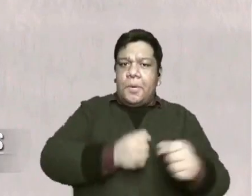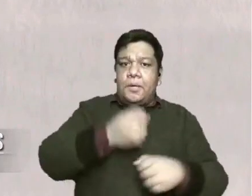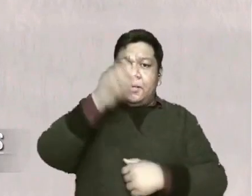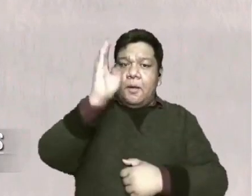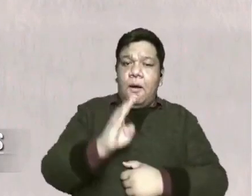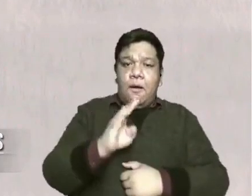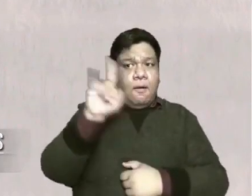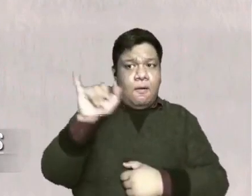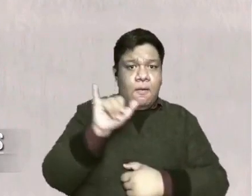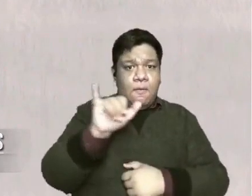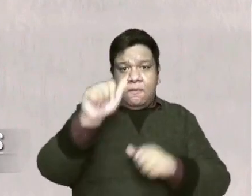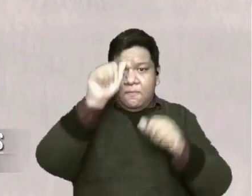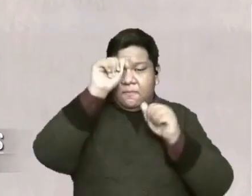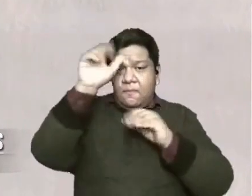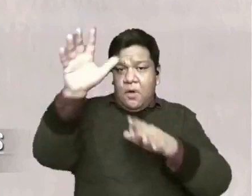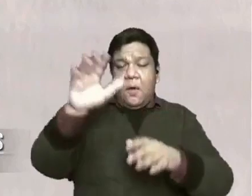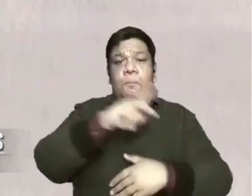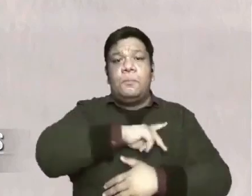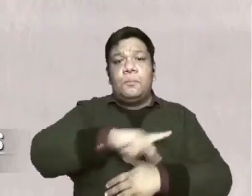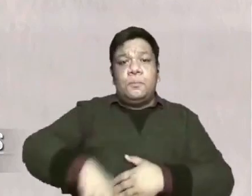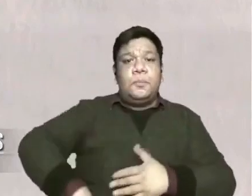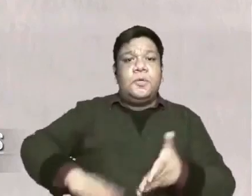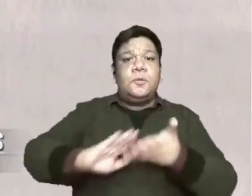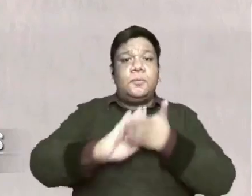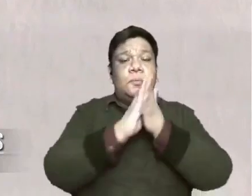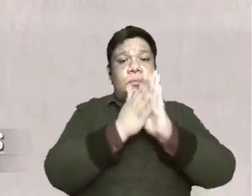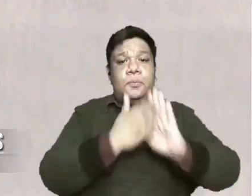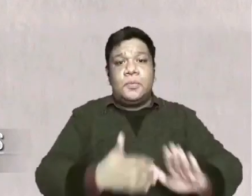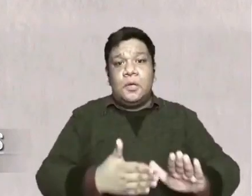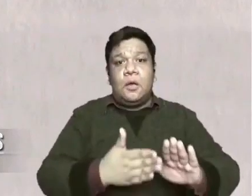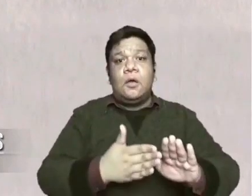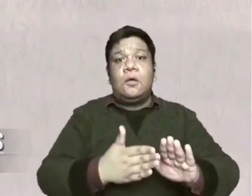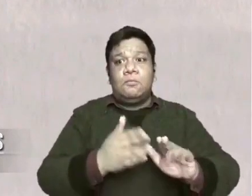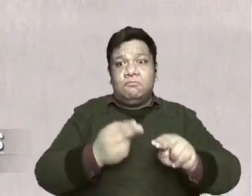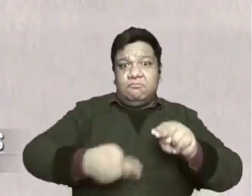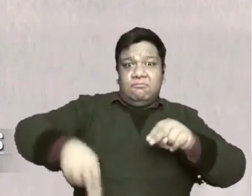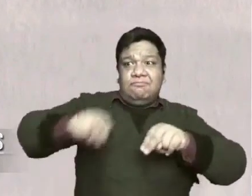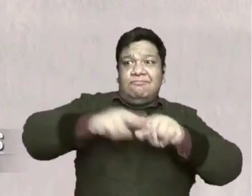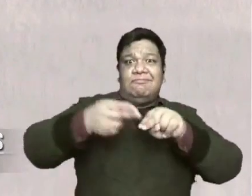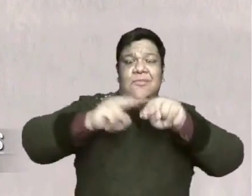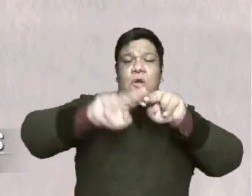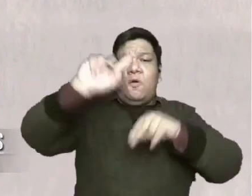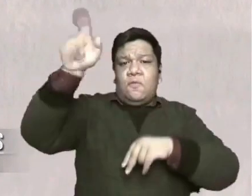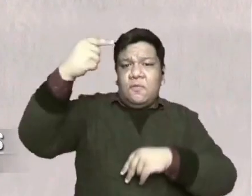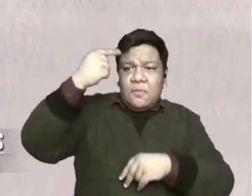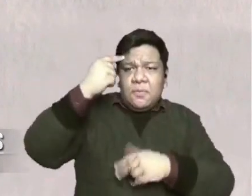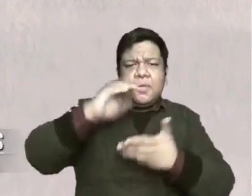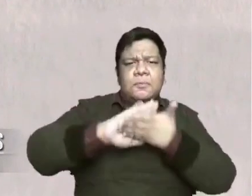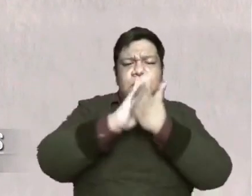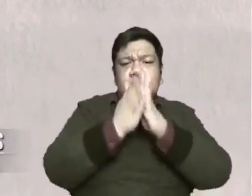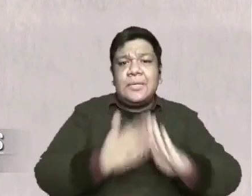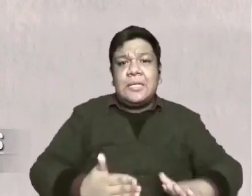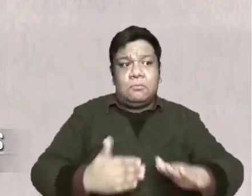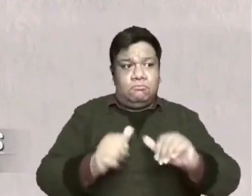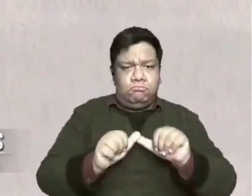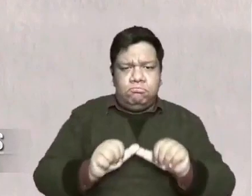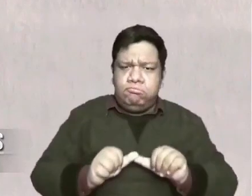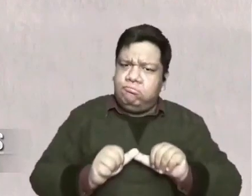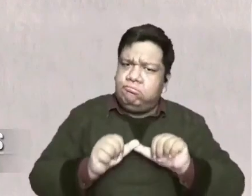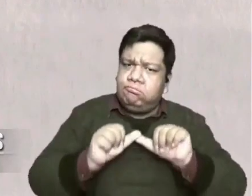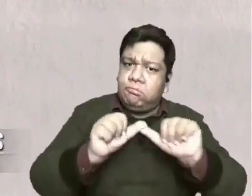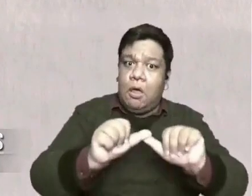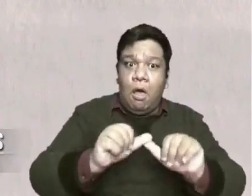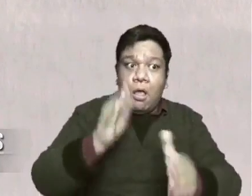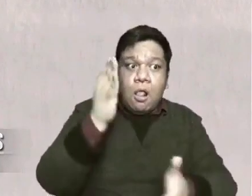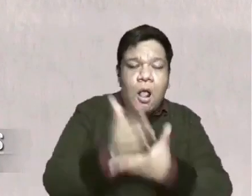God Everlasting Father Prince of Peace of the increase of his government and of peace there shall be